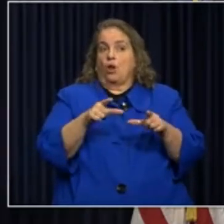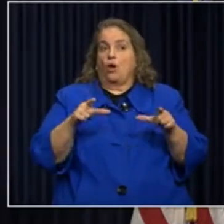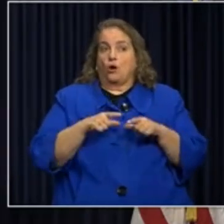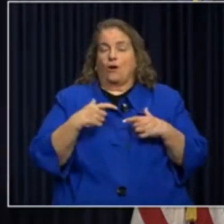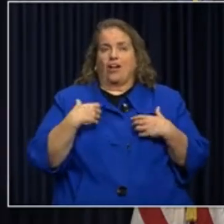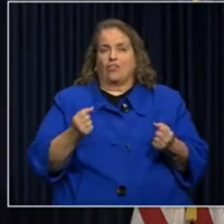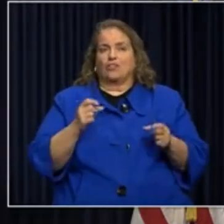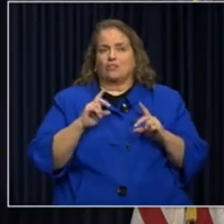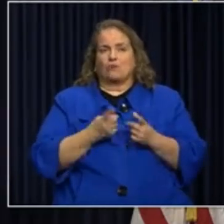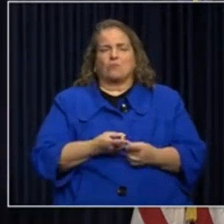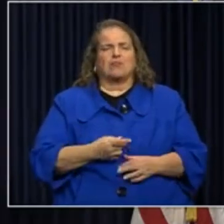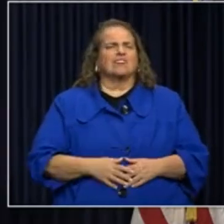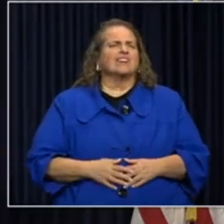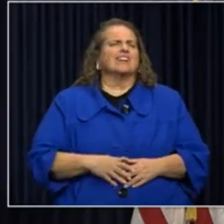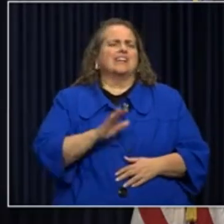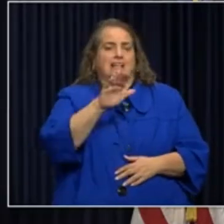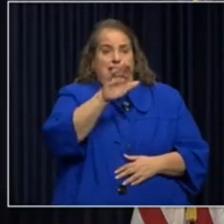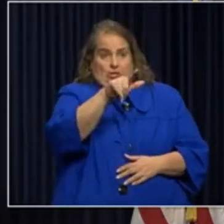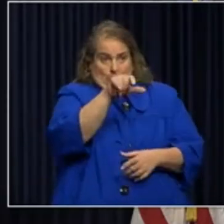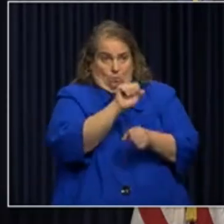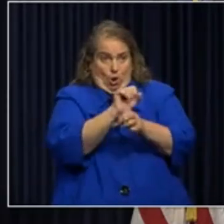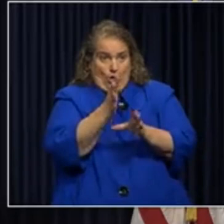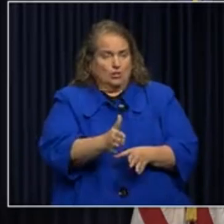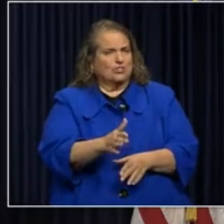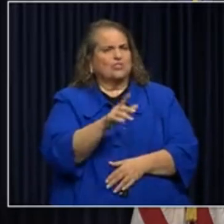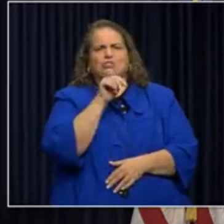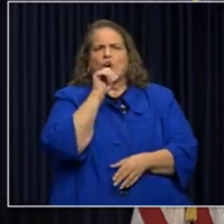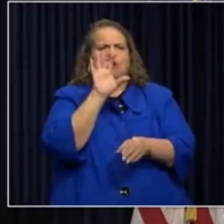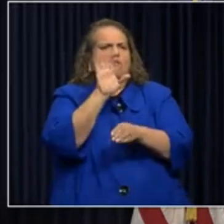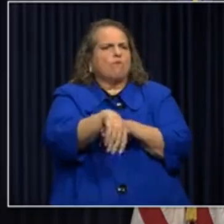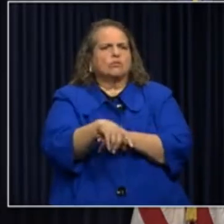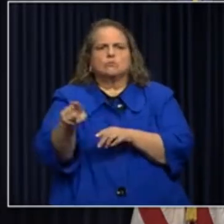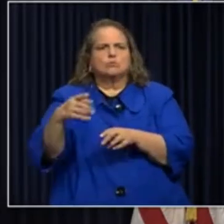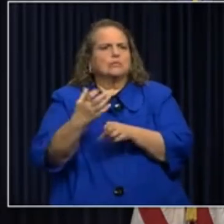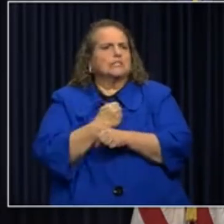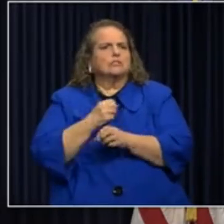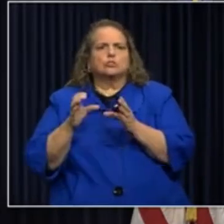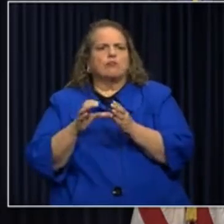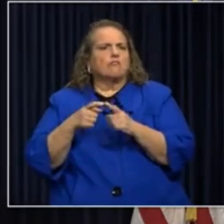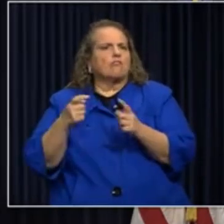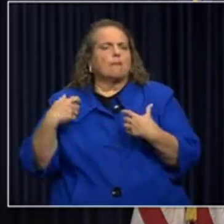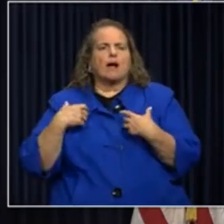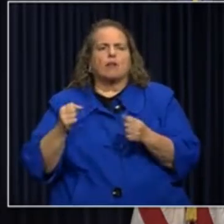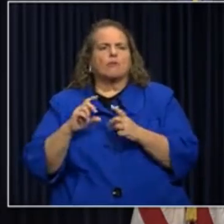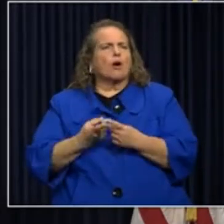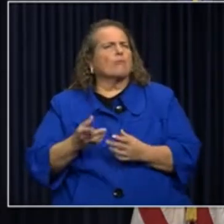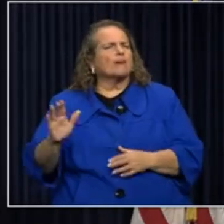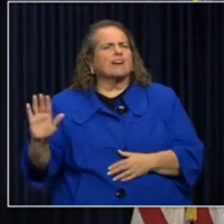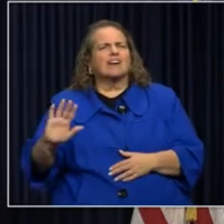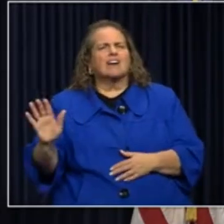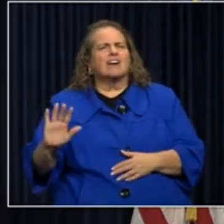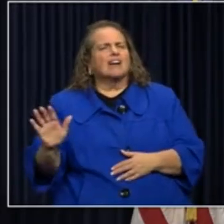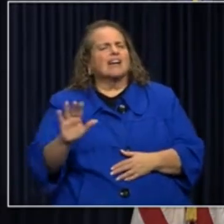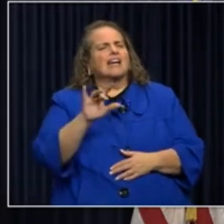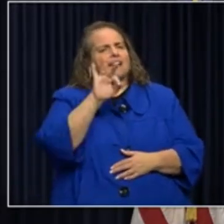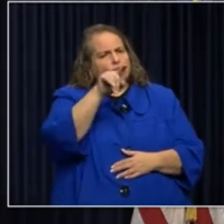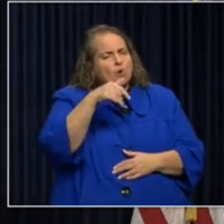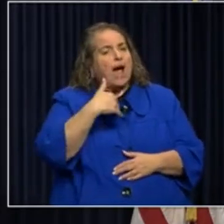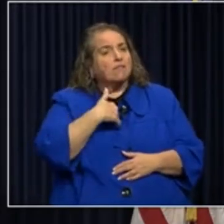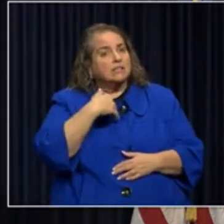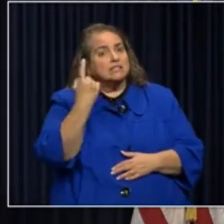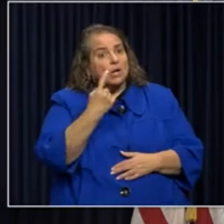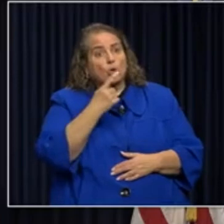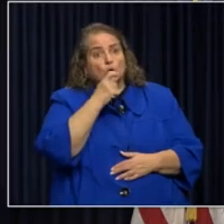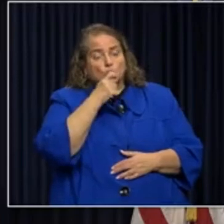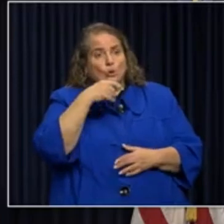Don't do that, employers. Don't. If you have somebody especially that falls into this high